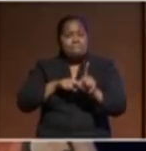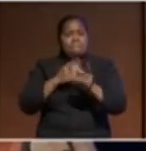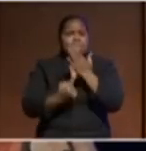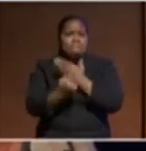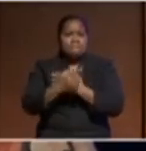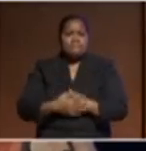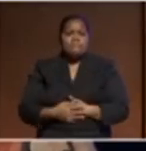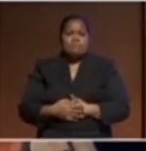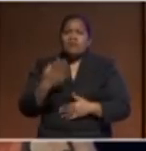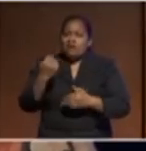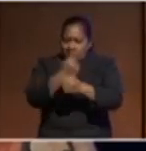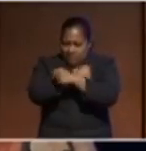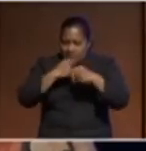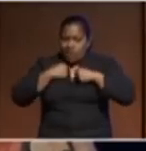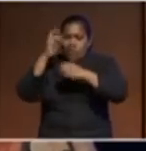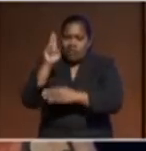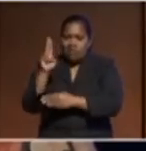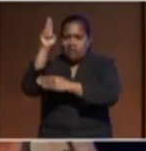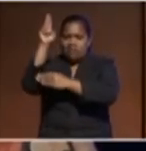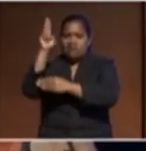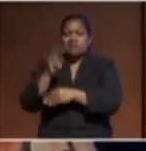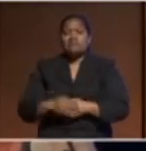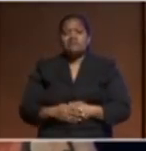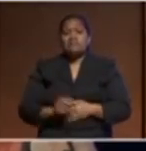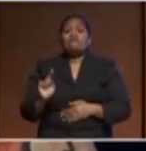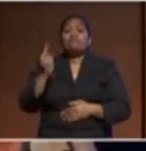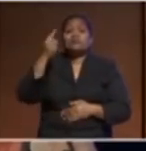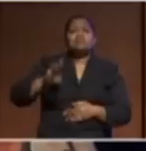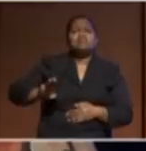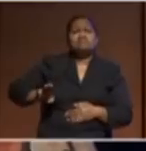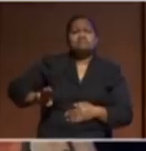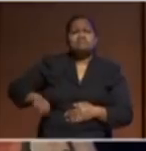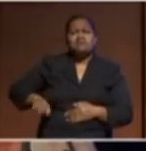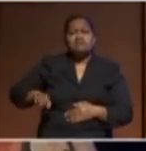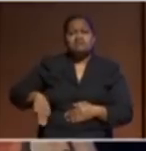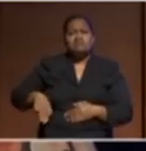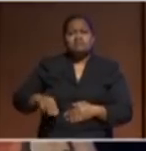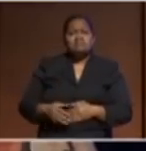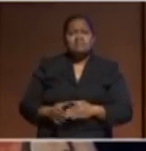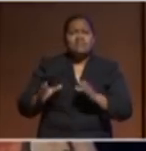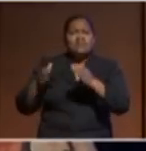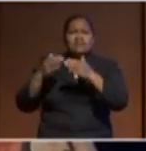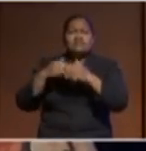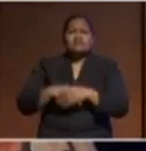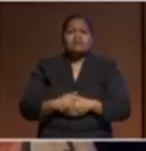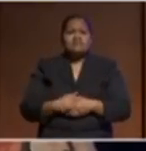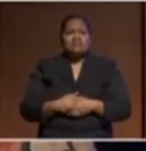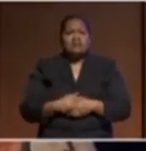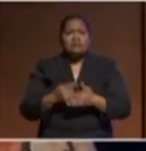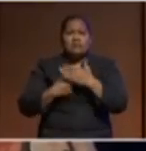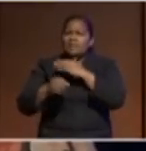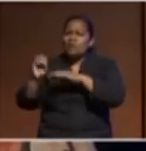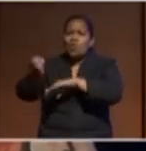as our representatives to the first member state parties of the TPNW in Vienna and the oceans